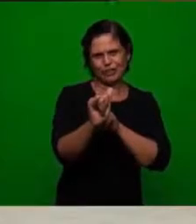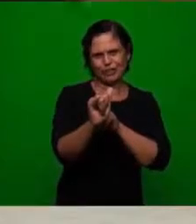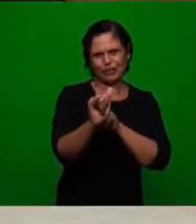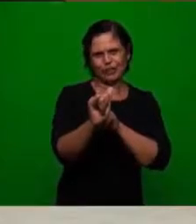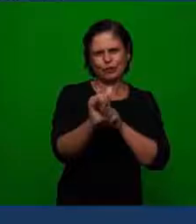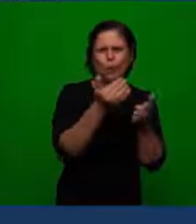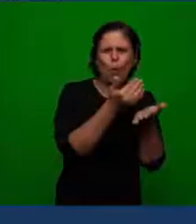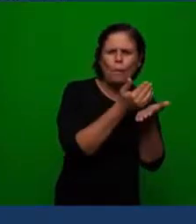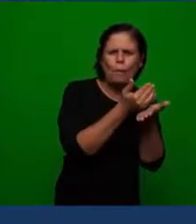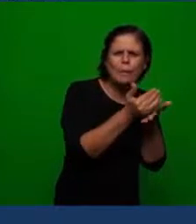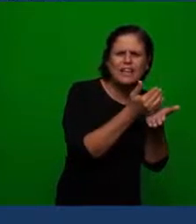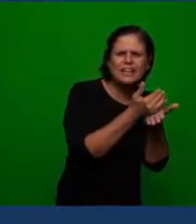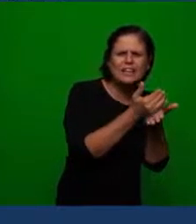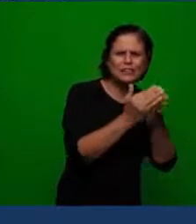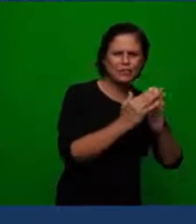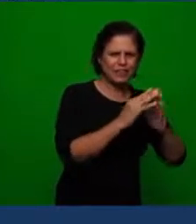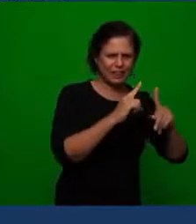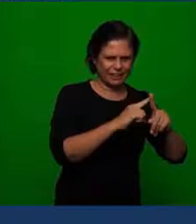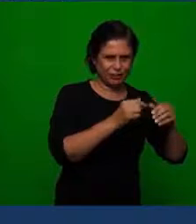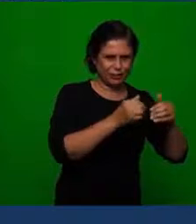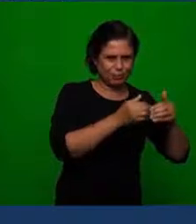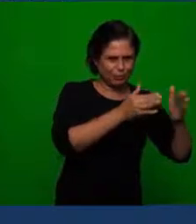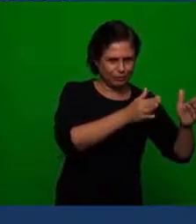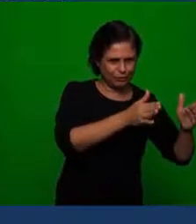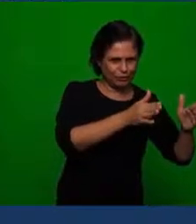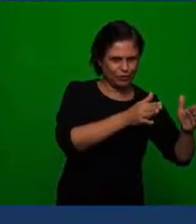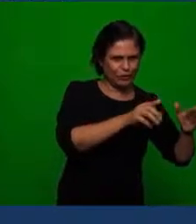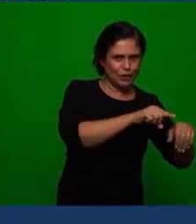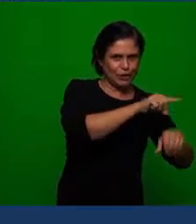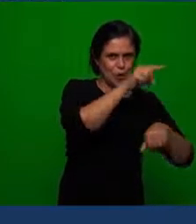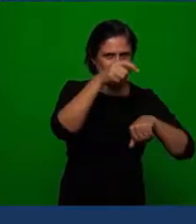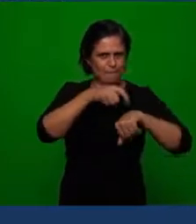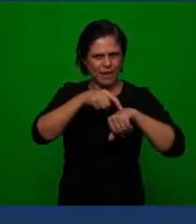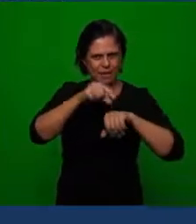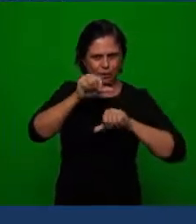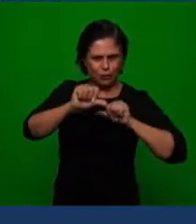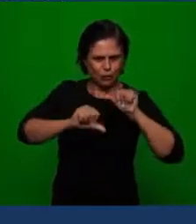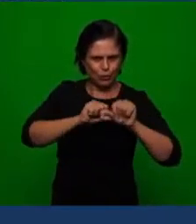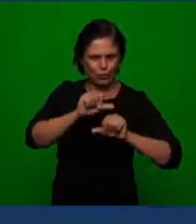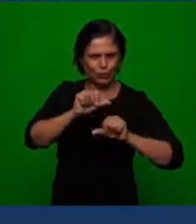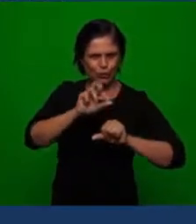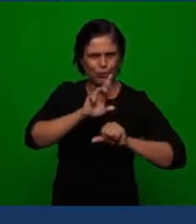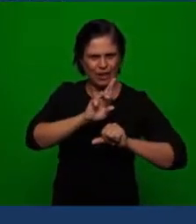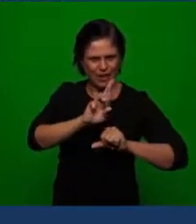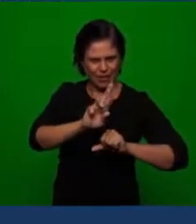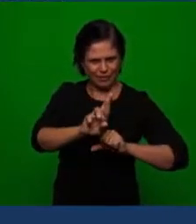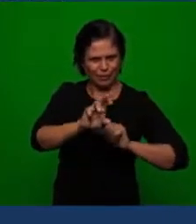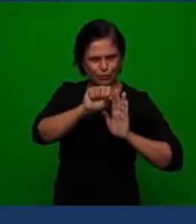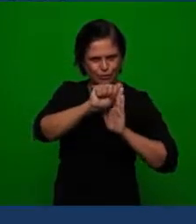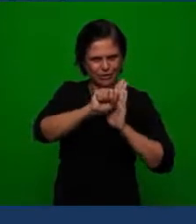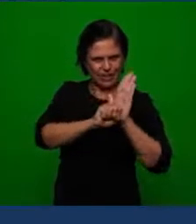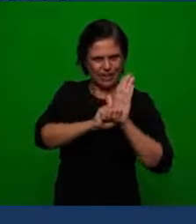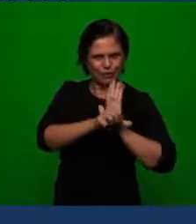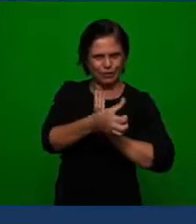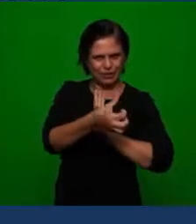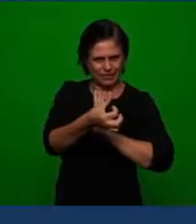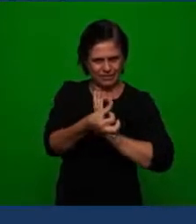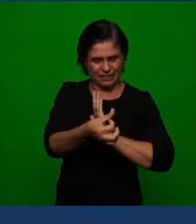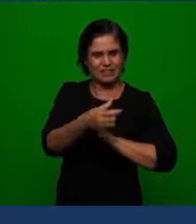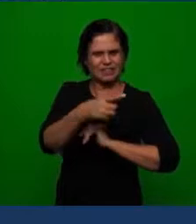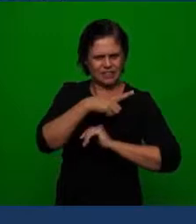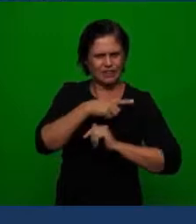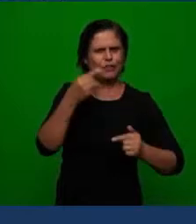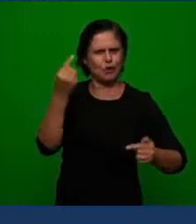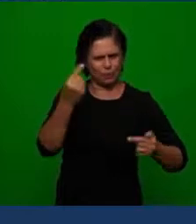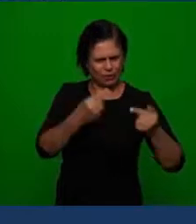existed between the beginning of the church and the period of the reformation in spite